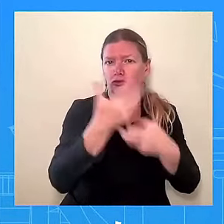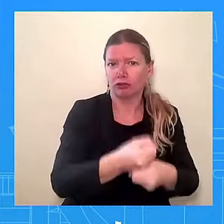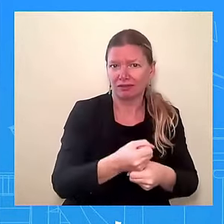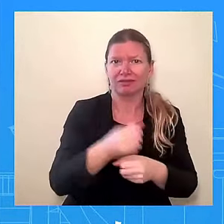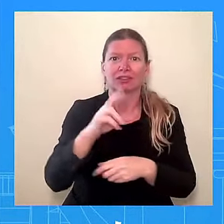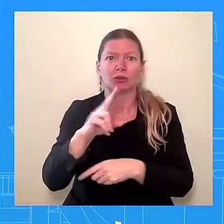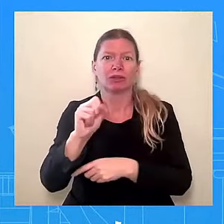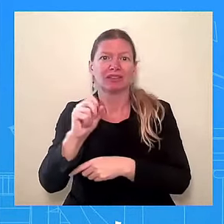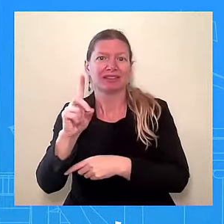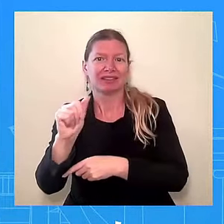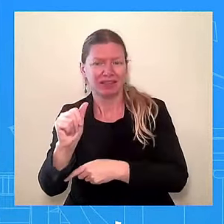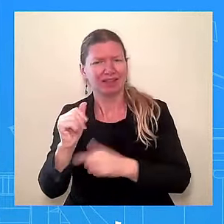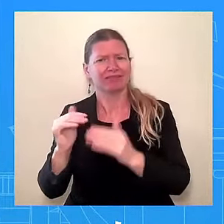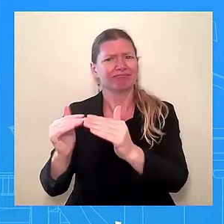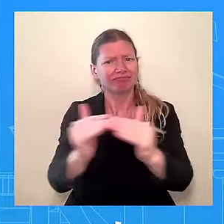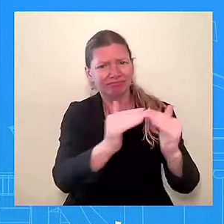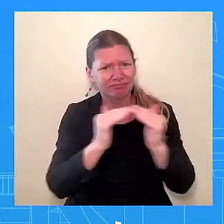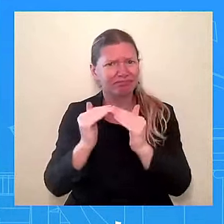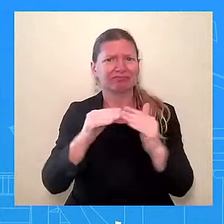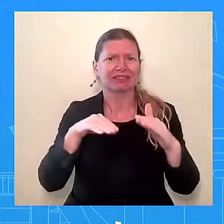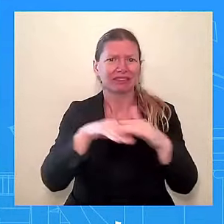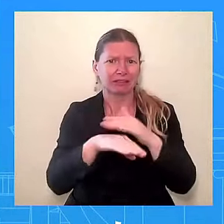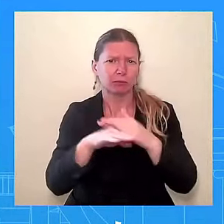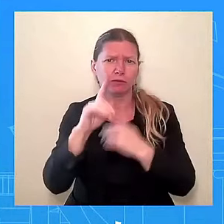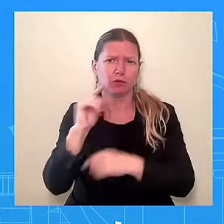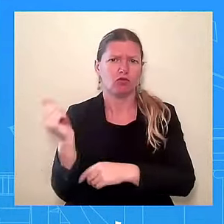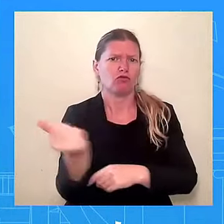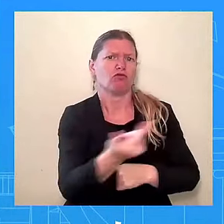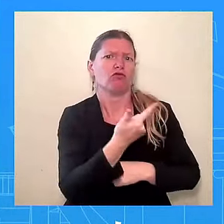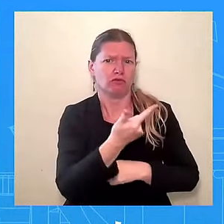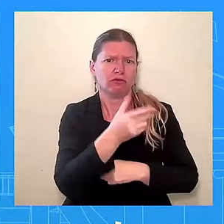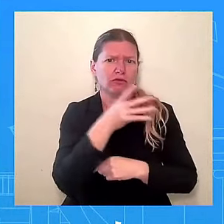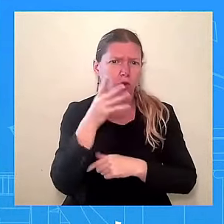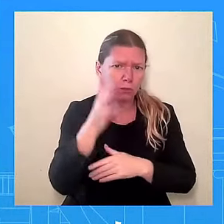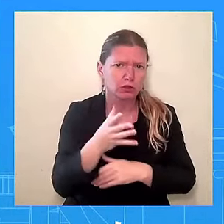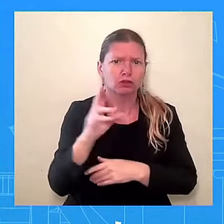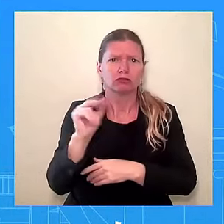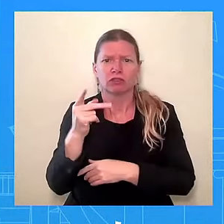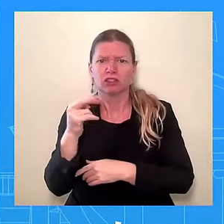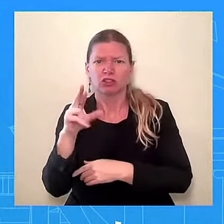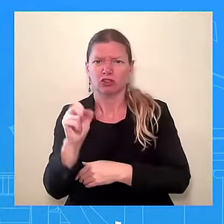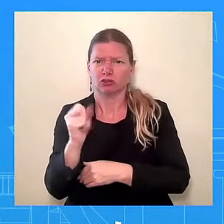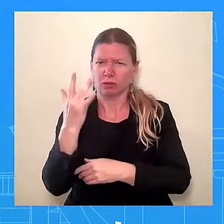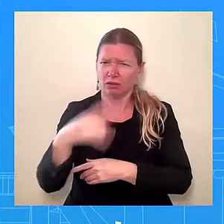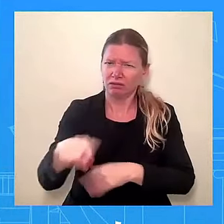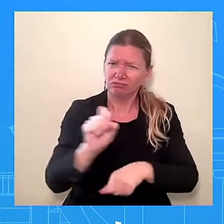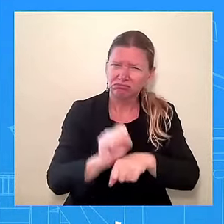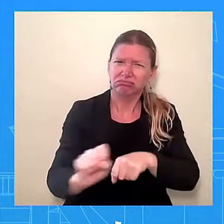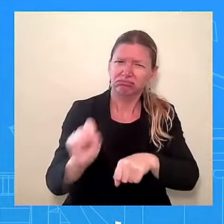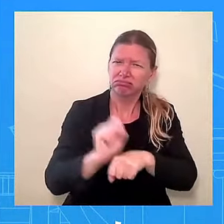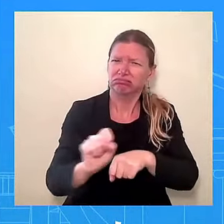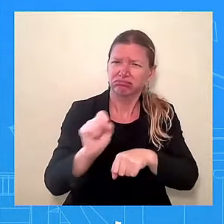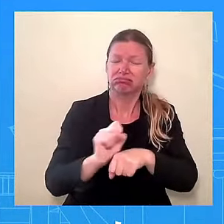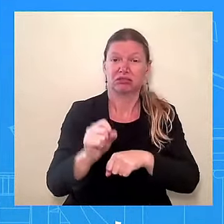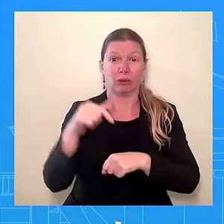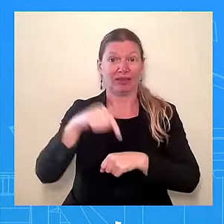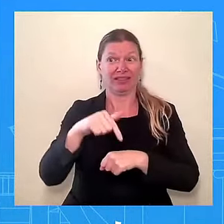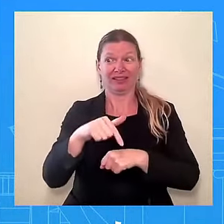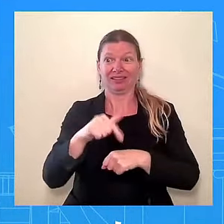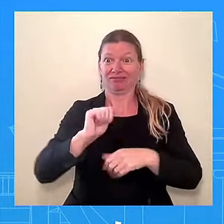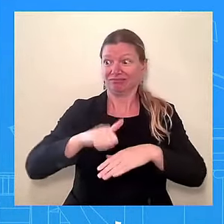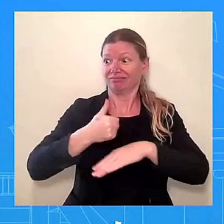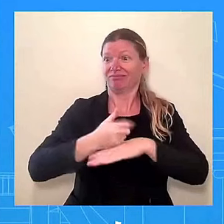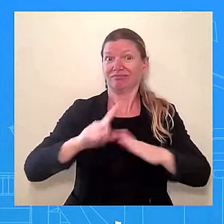many, many people deeply committed to that effort, and as well by third-party organizations that directly